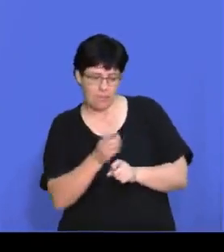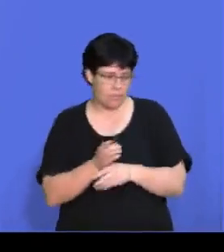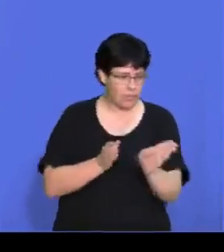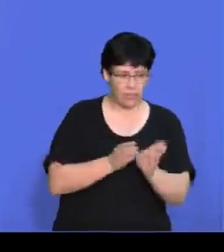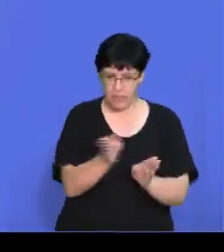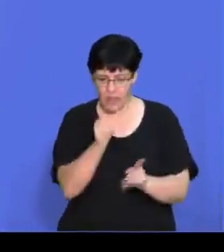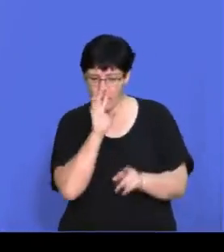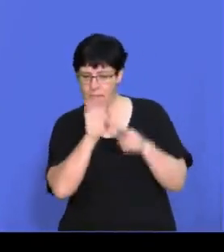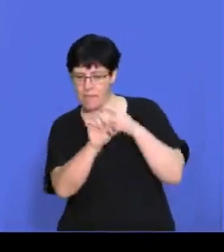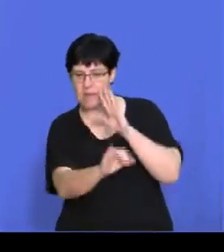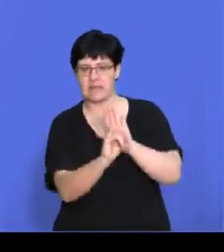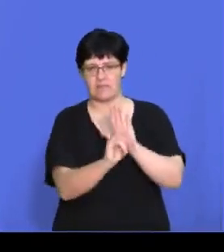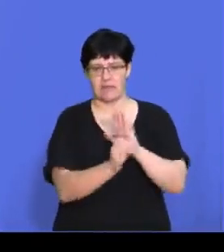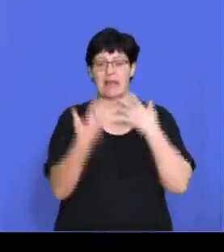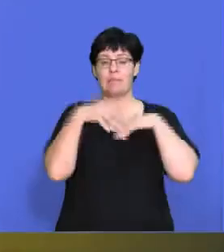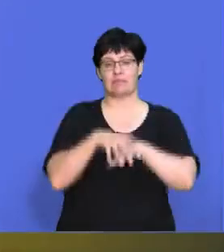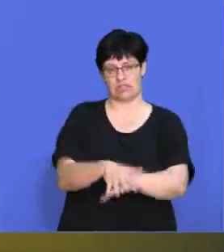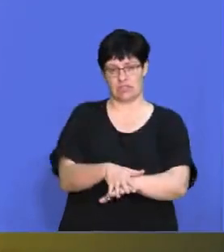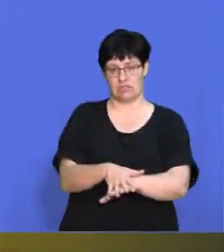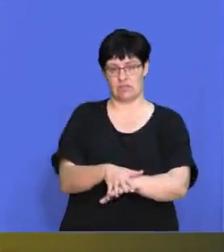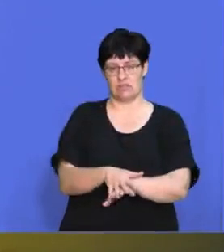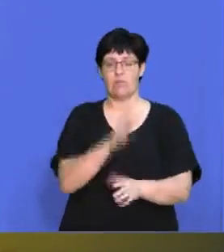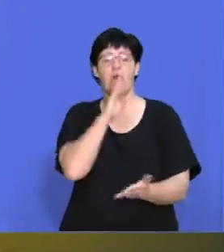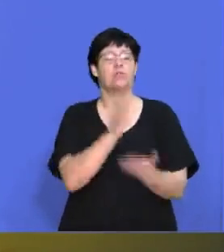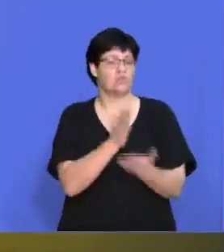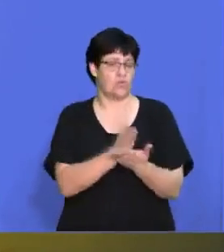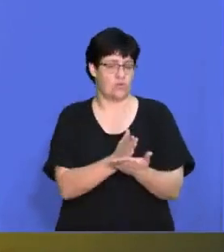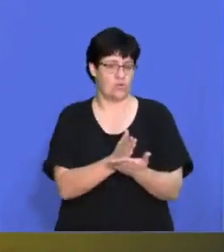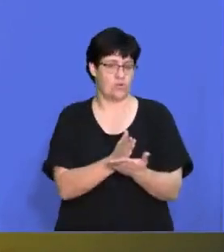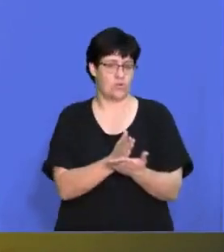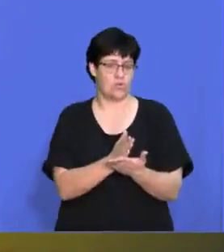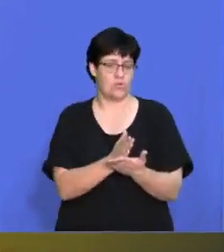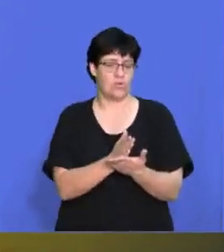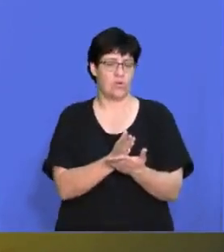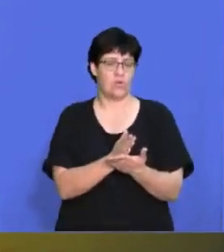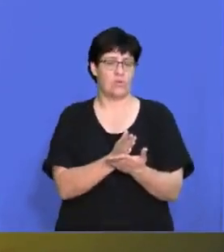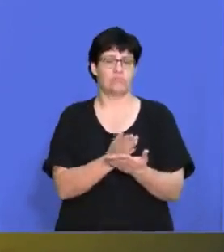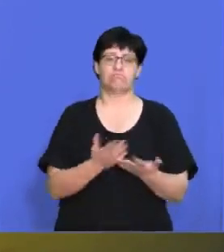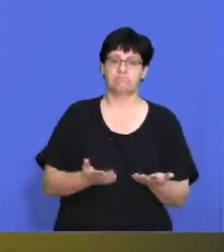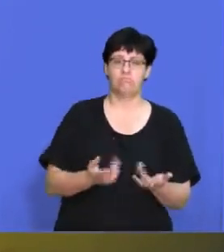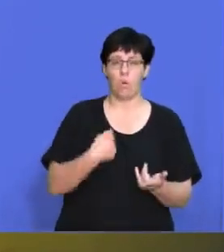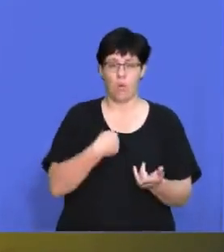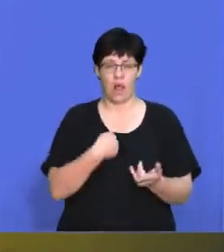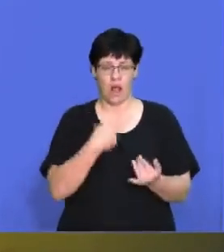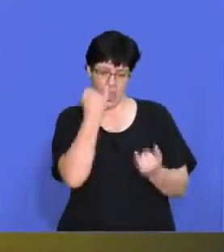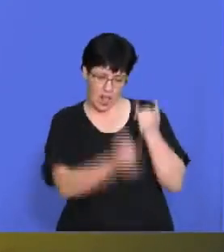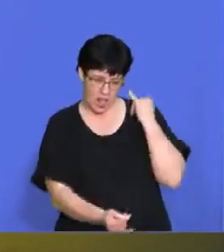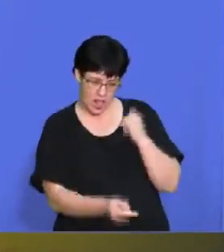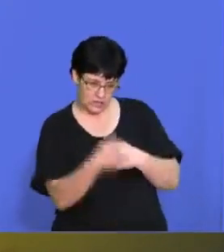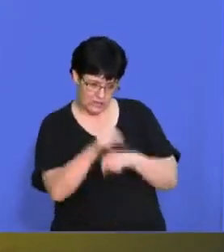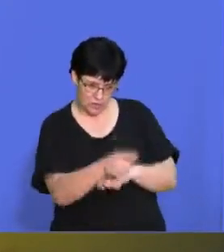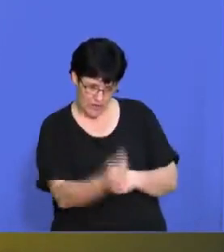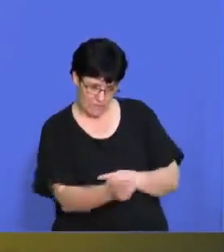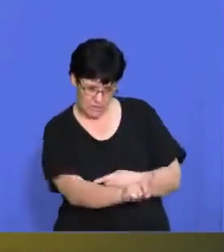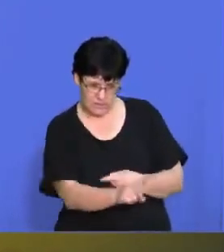implementation. So to make sure that, right, what are the possible pitfalls of the strategy? What can